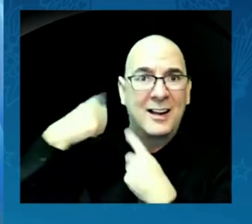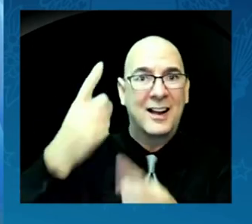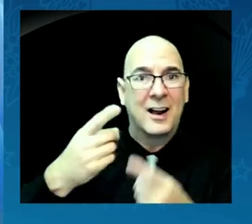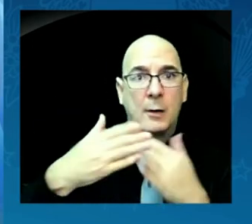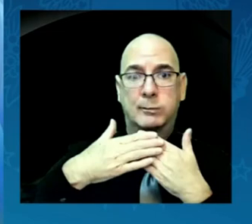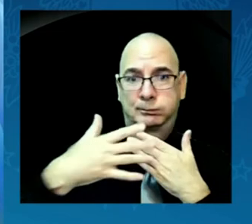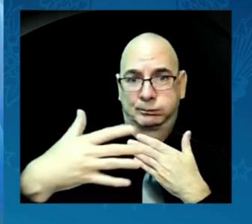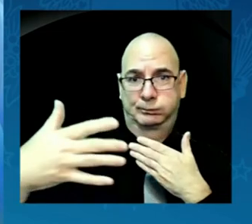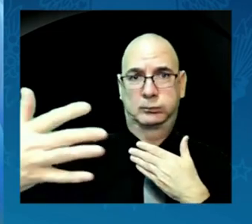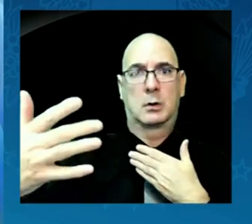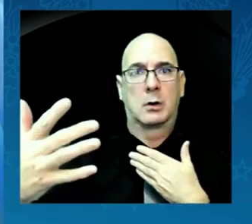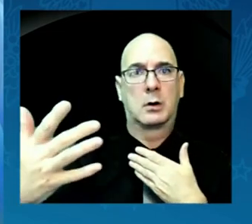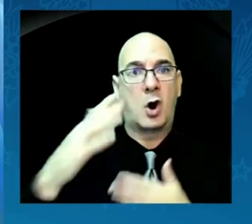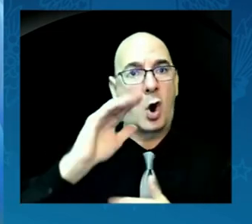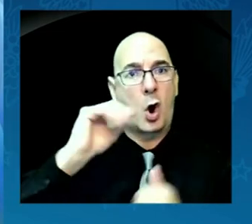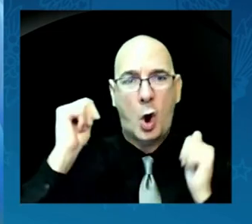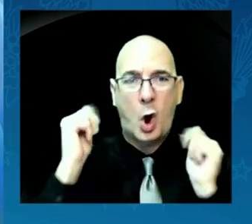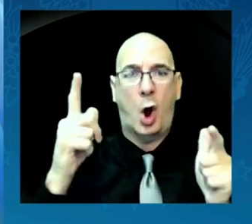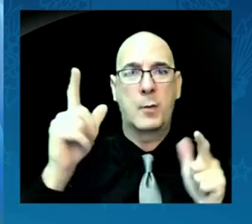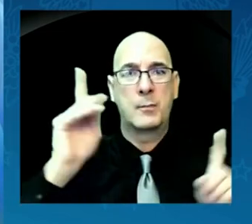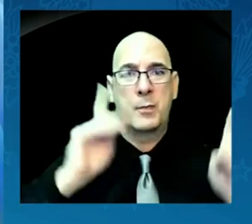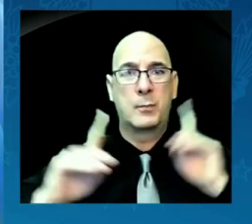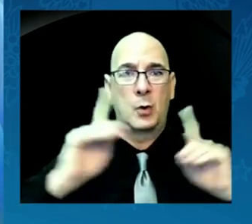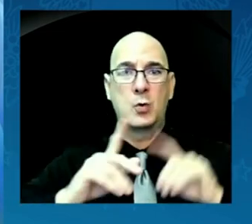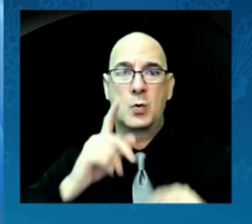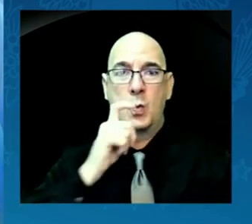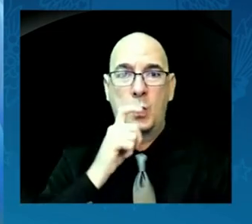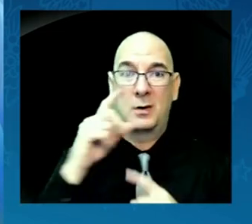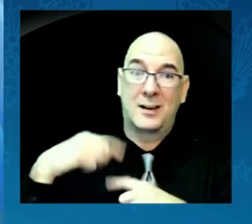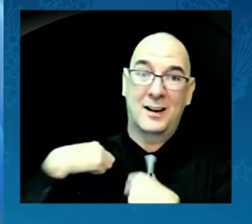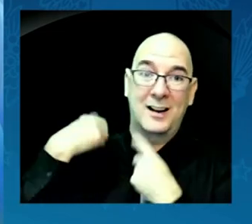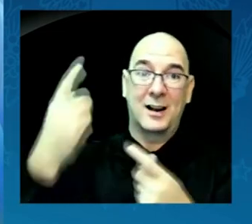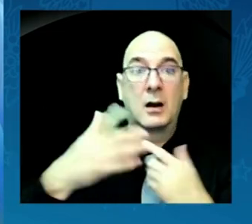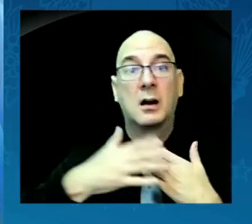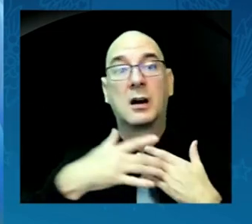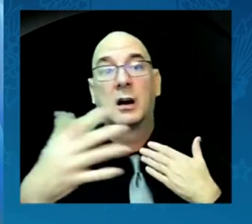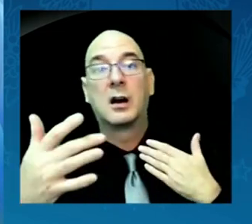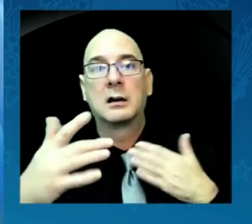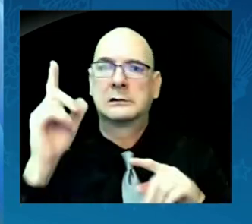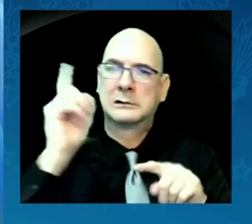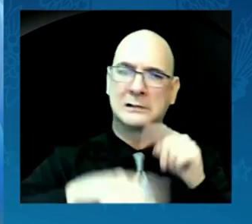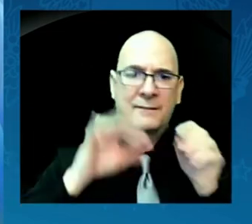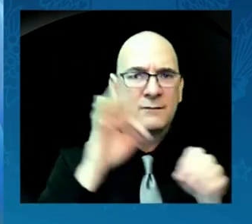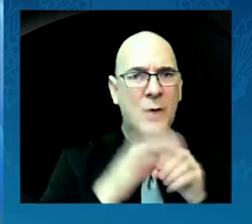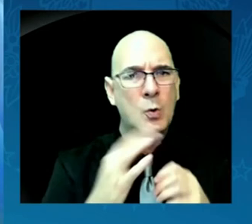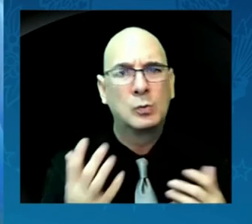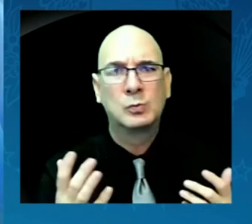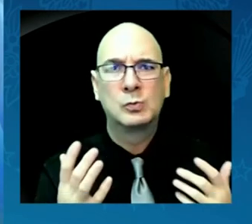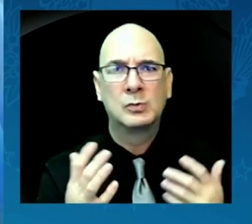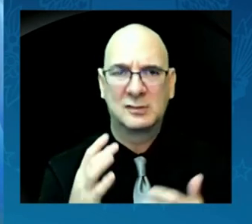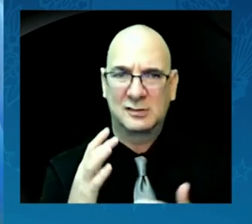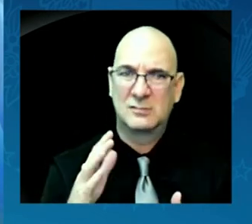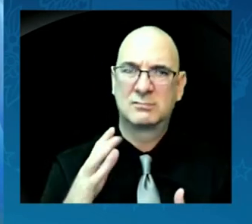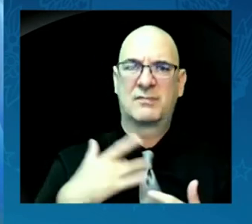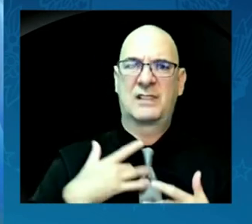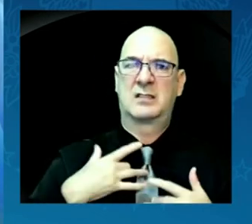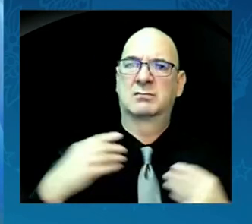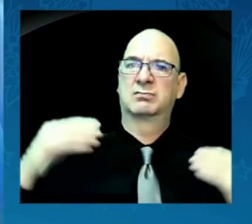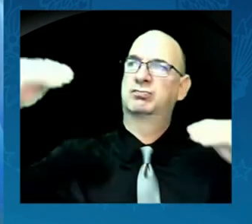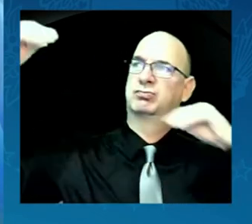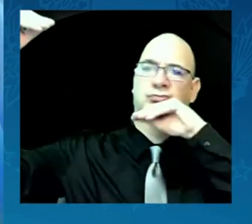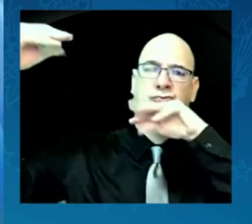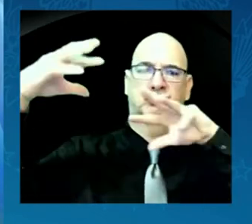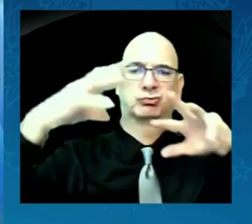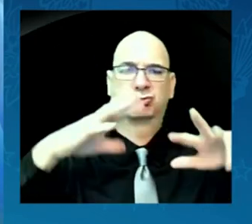who have gone yet to come. That is the spirit of the work before us. In this pivotal moment,